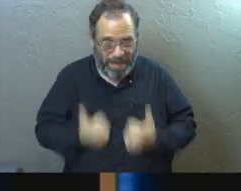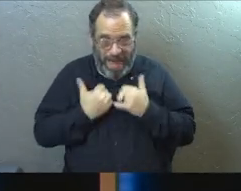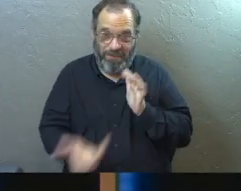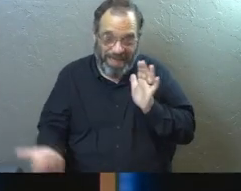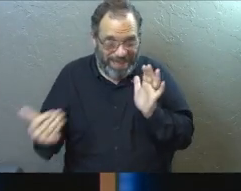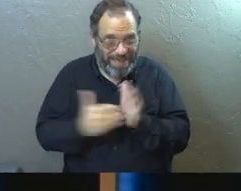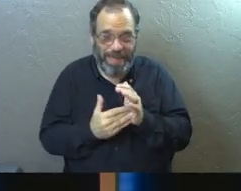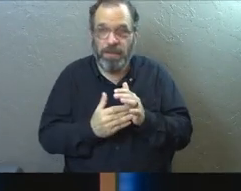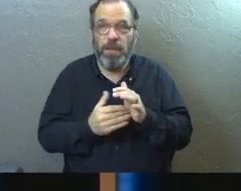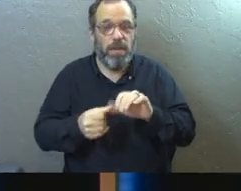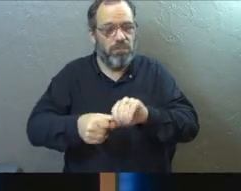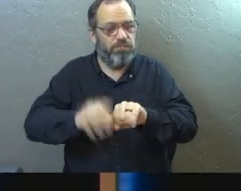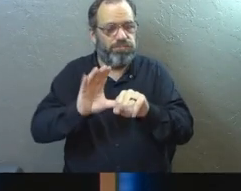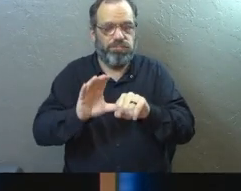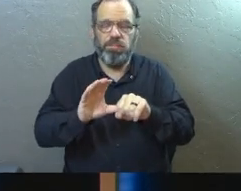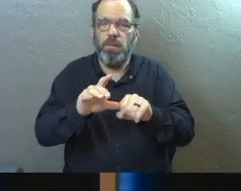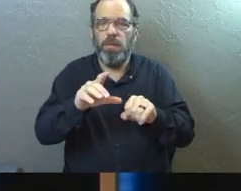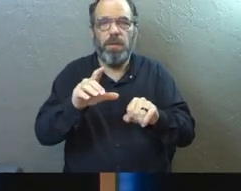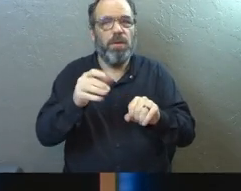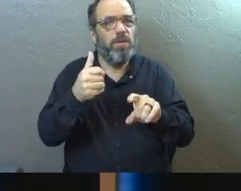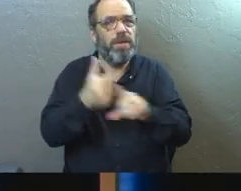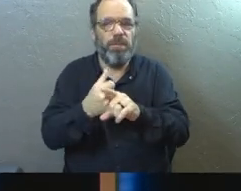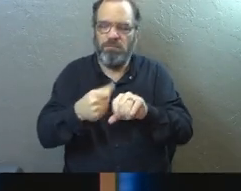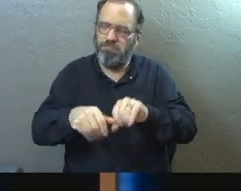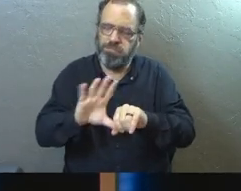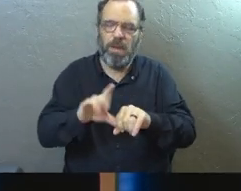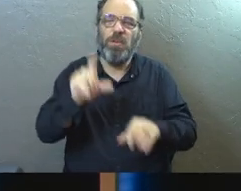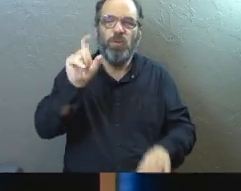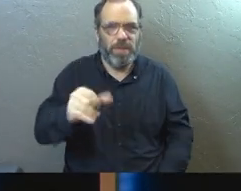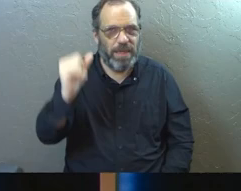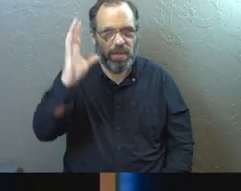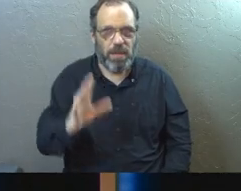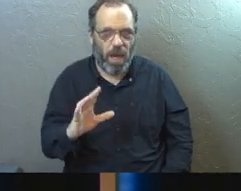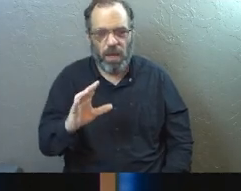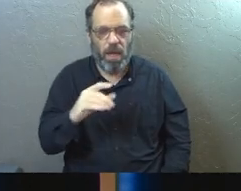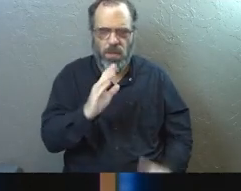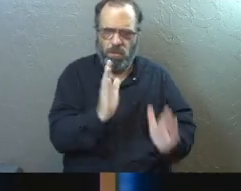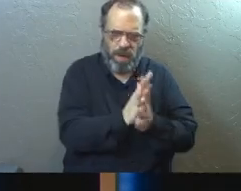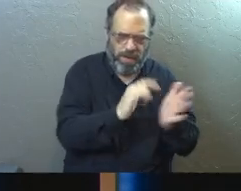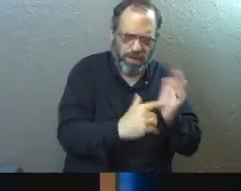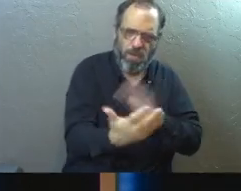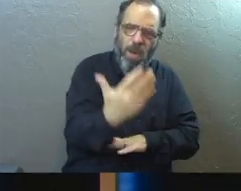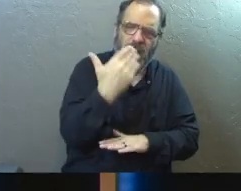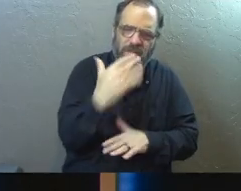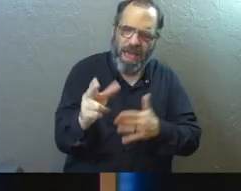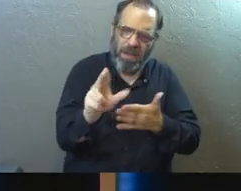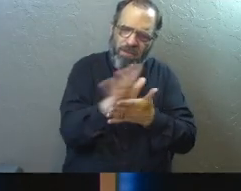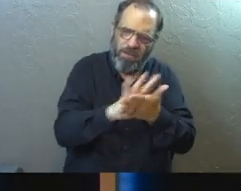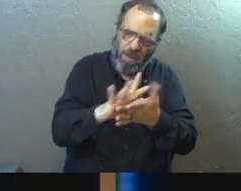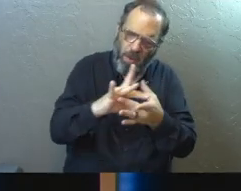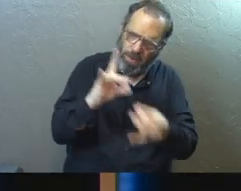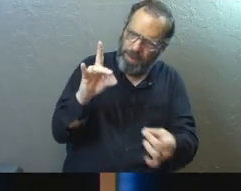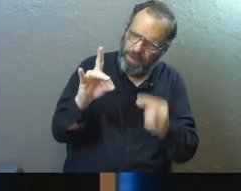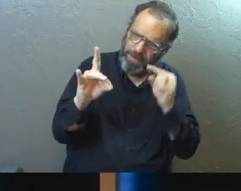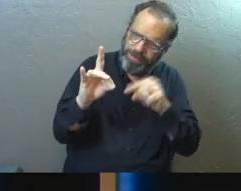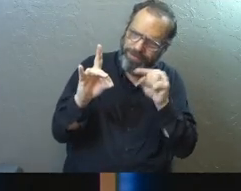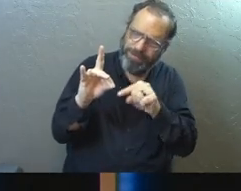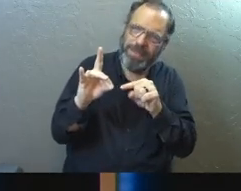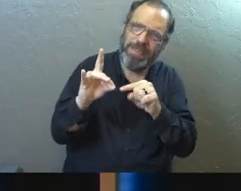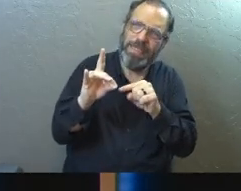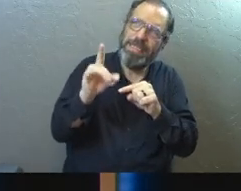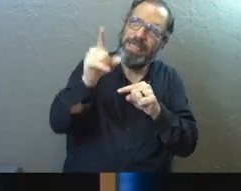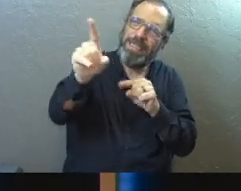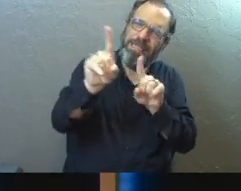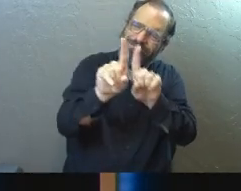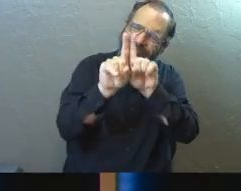life. We need God. We need God. Nichelle said in her prayer, thank you for the Holy Spirit that God's with